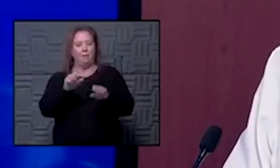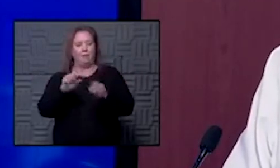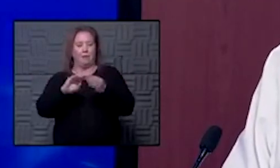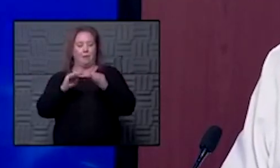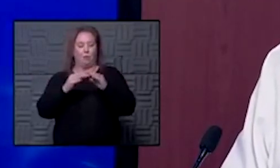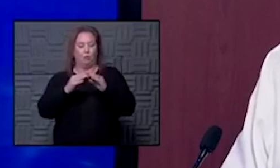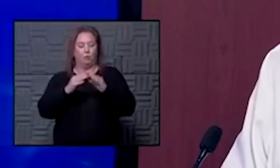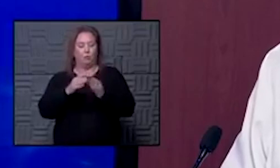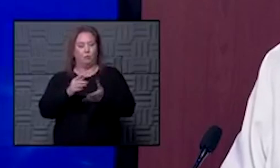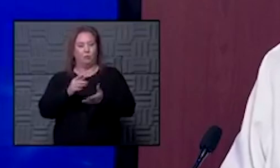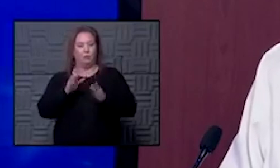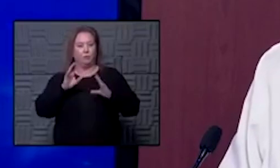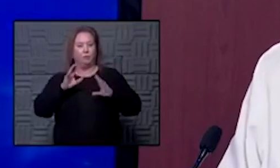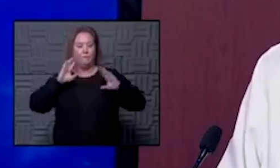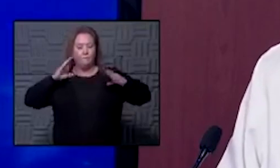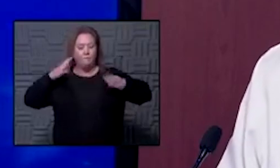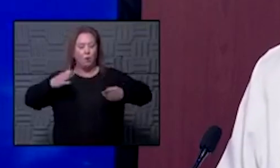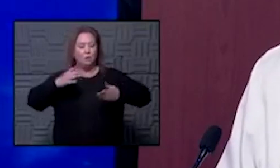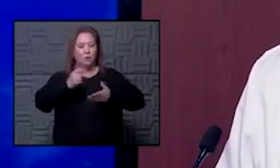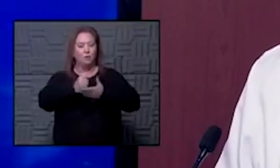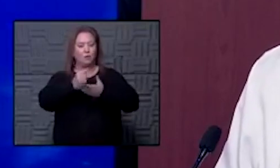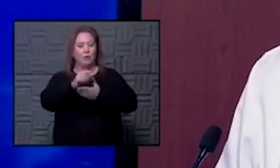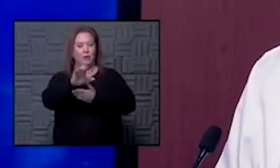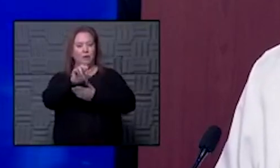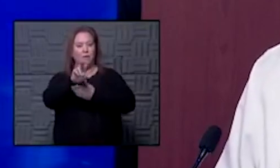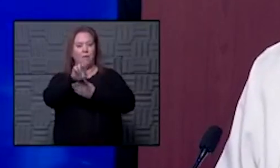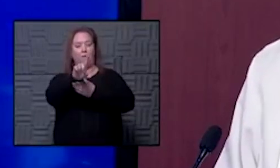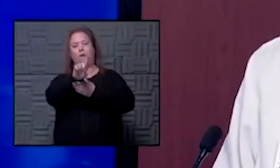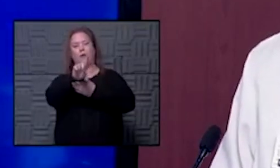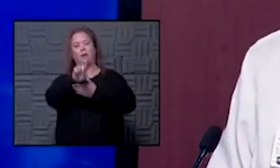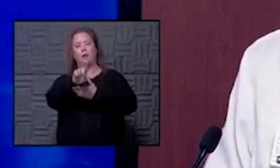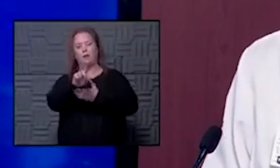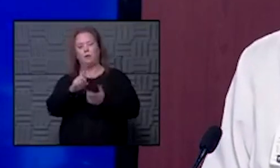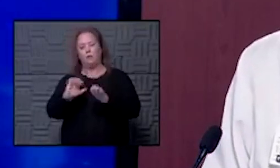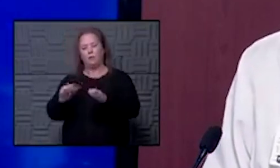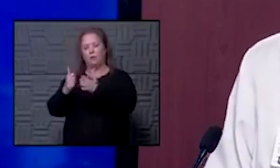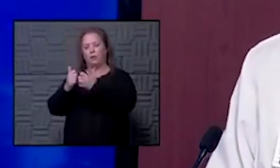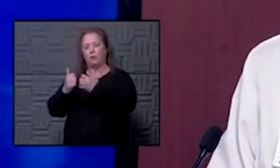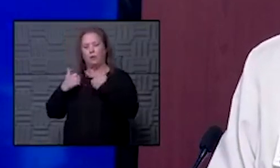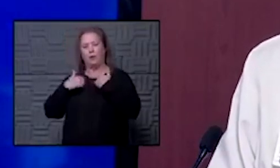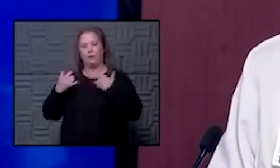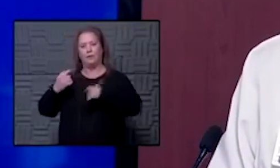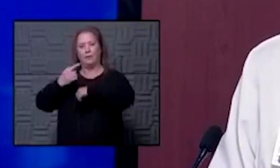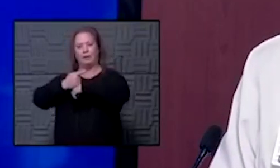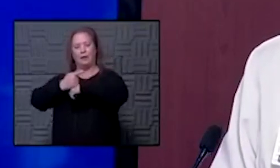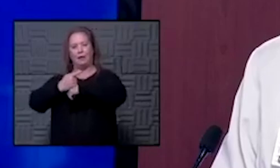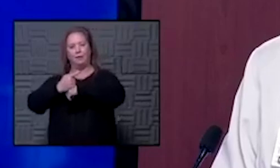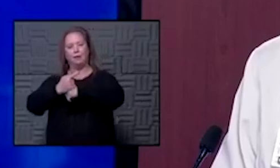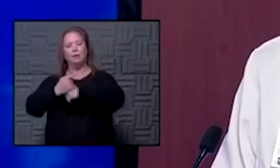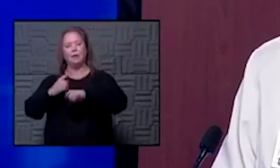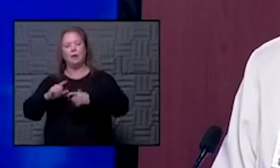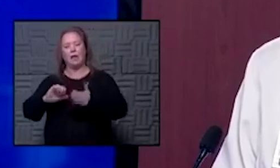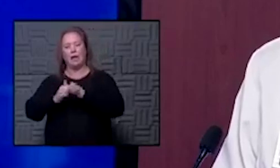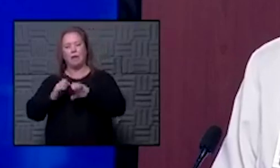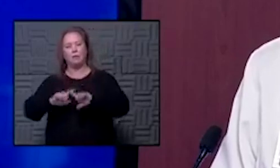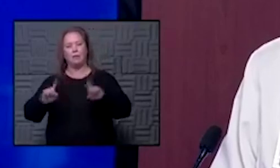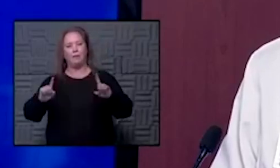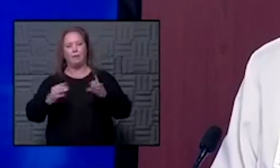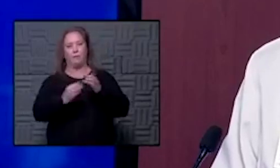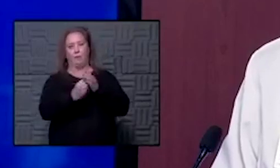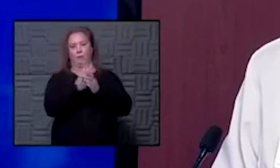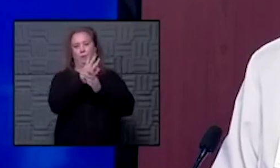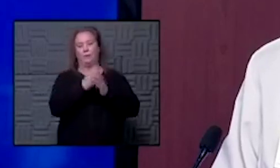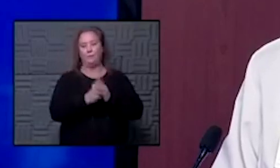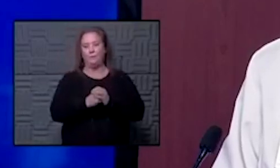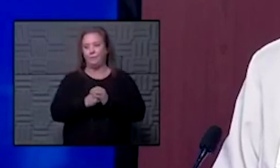advantages and challenges do we face today in expanding capacity that maybe we didn't face in the spring sure i may